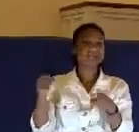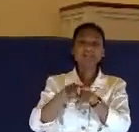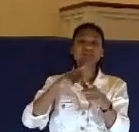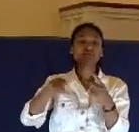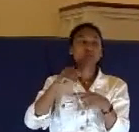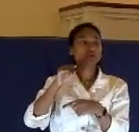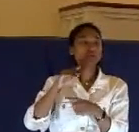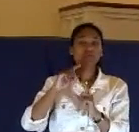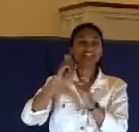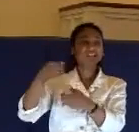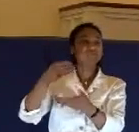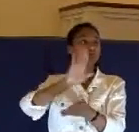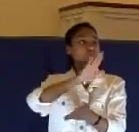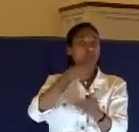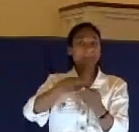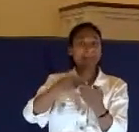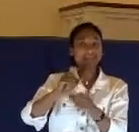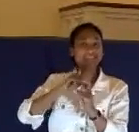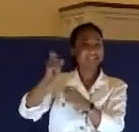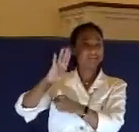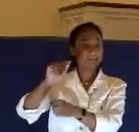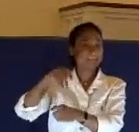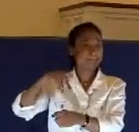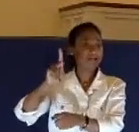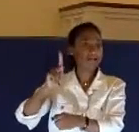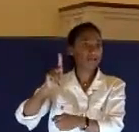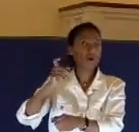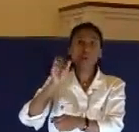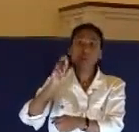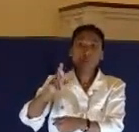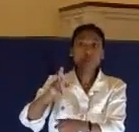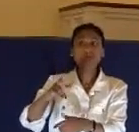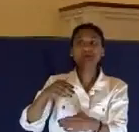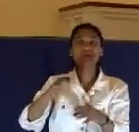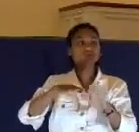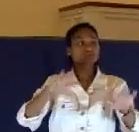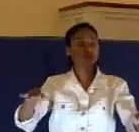you would commit the life of your child to some guardian.